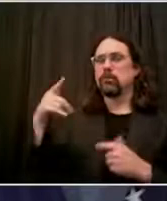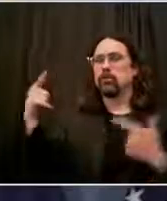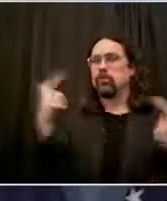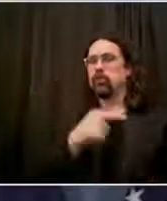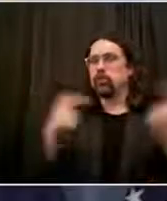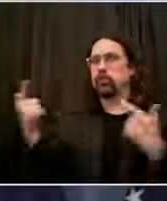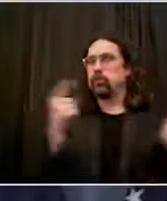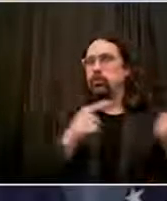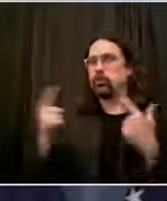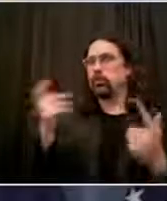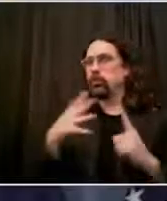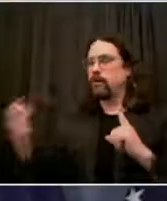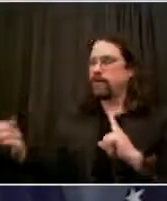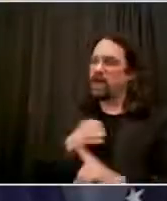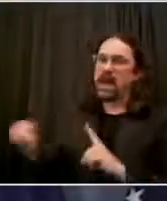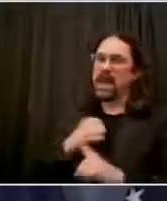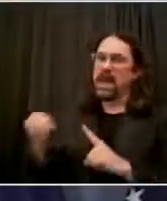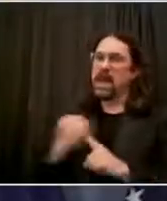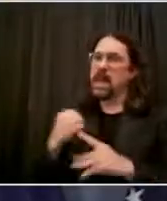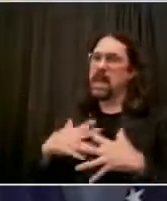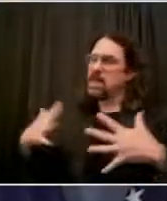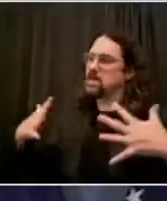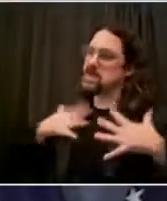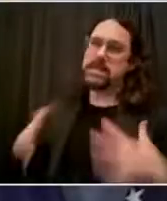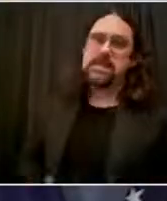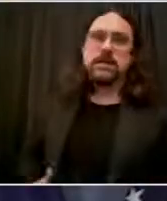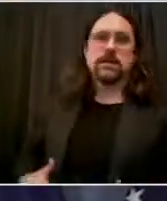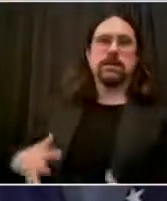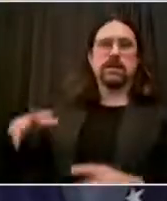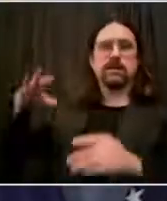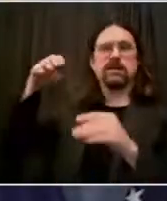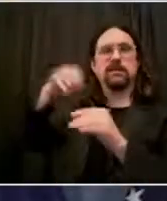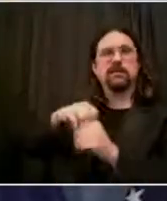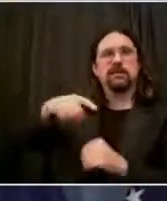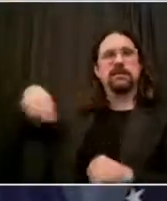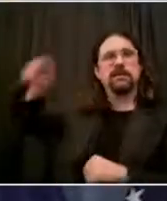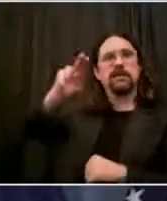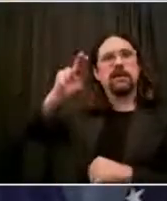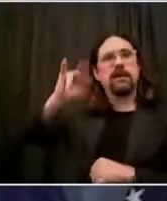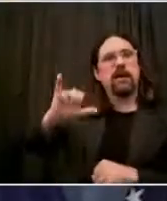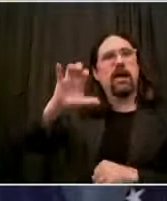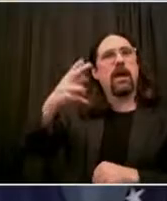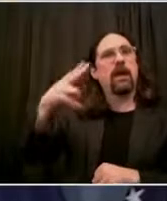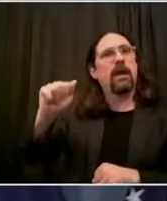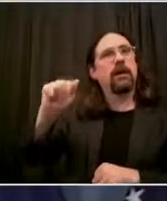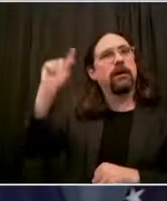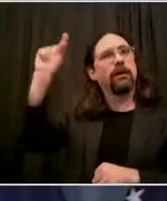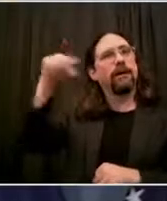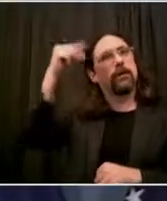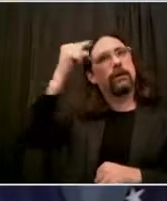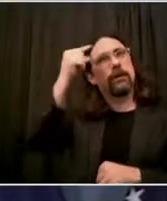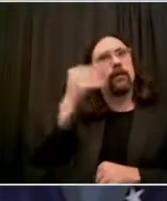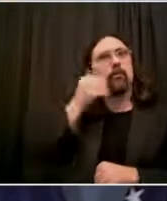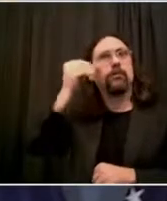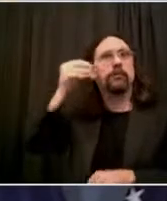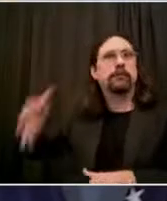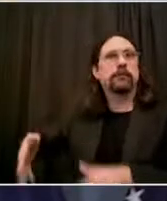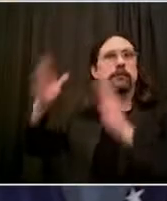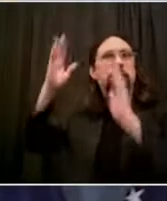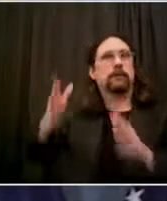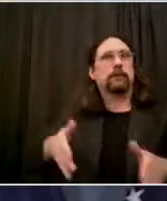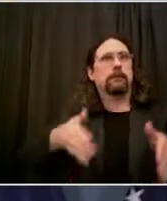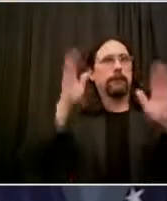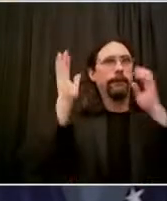crisis needed an answer, and the answer was neighborhood policing. Neighborhood policing actually required more resources. The city council